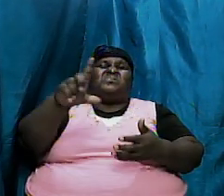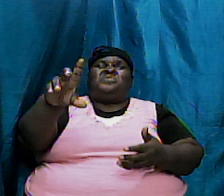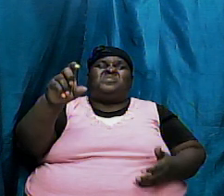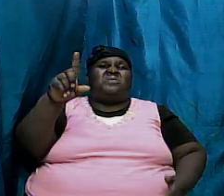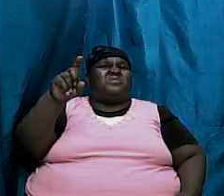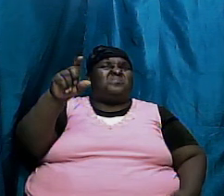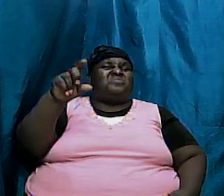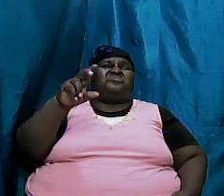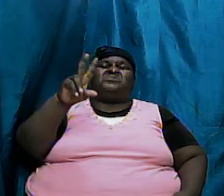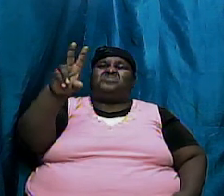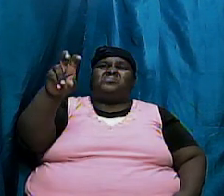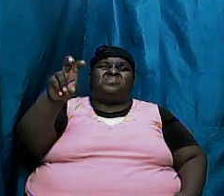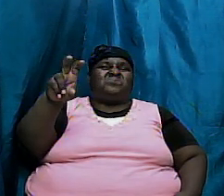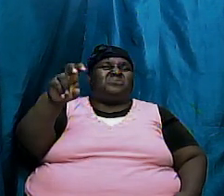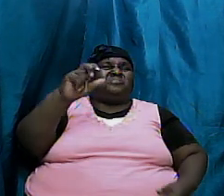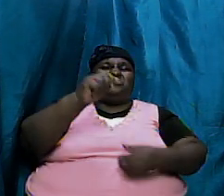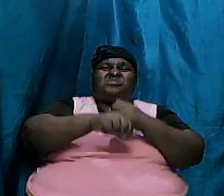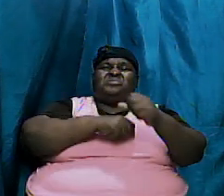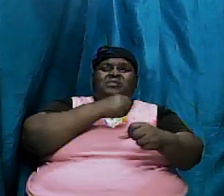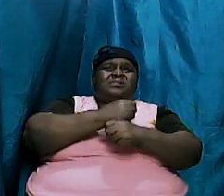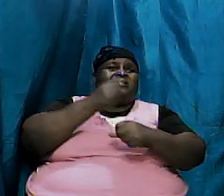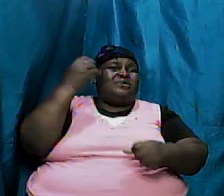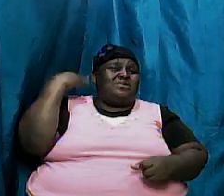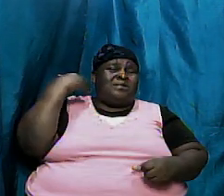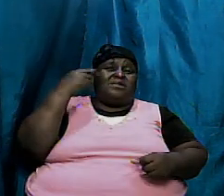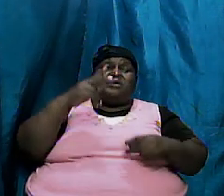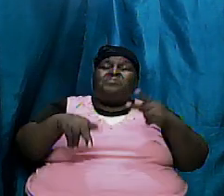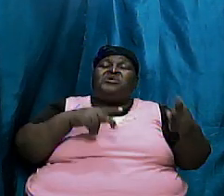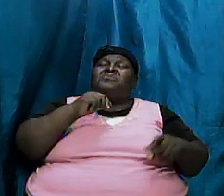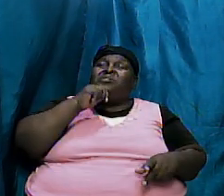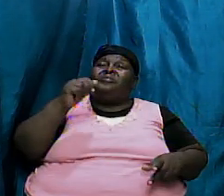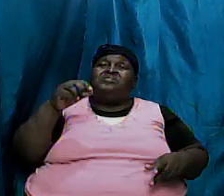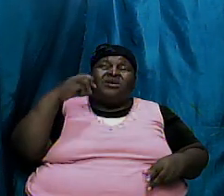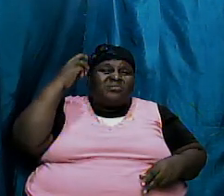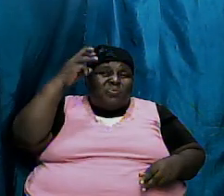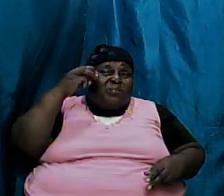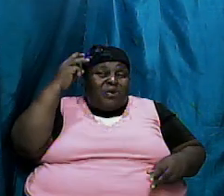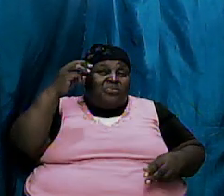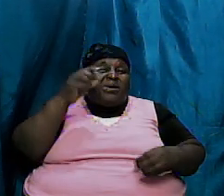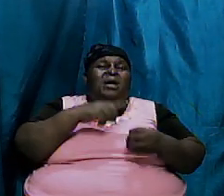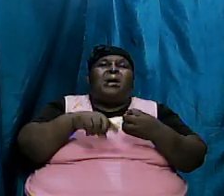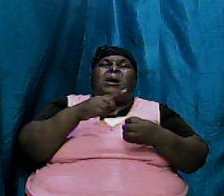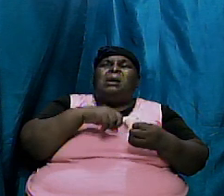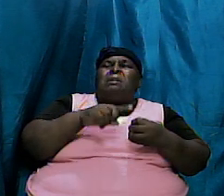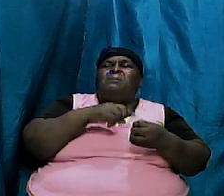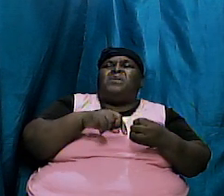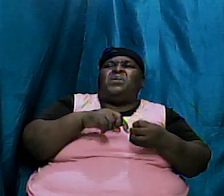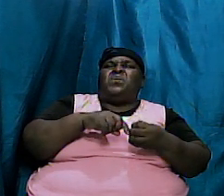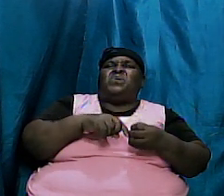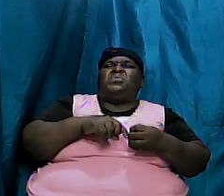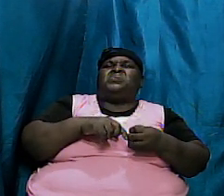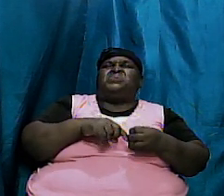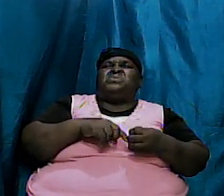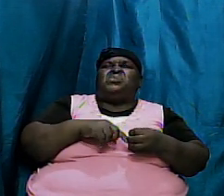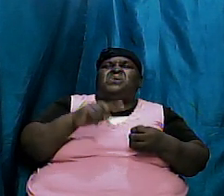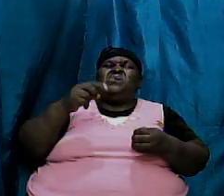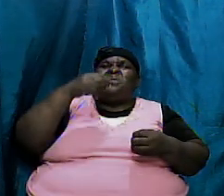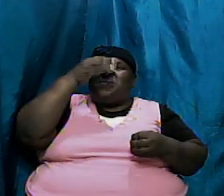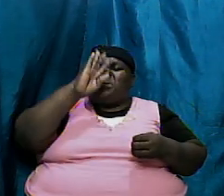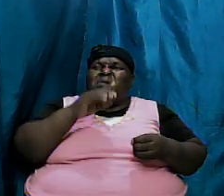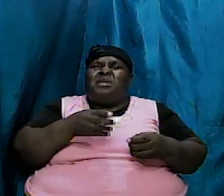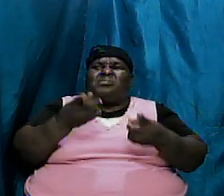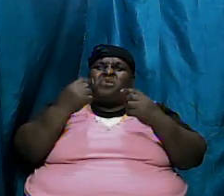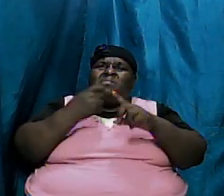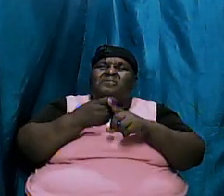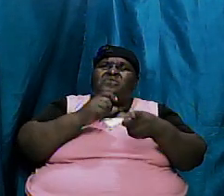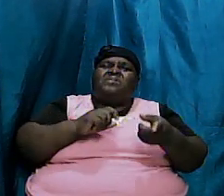200 years ago folks were not worried about the existence of a God folks did not grow up